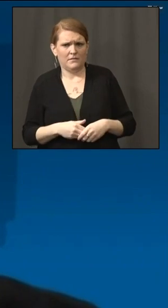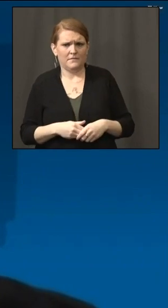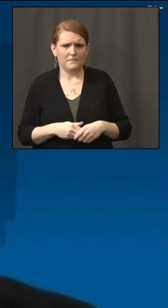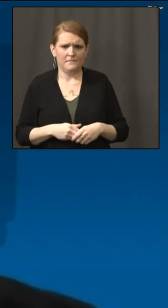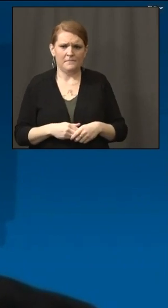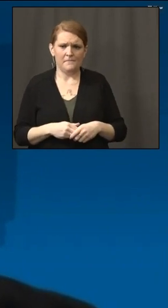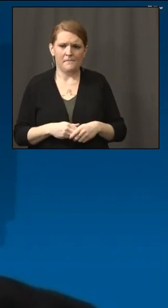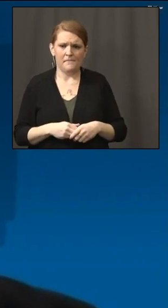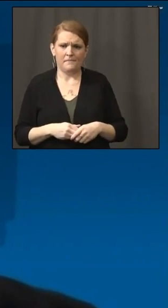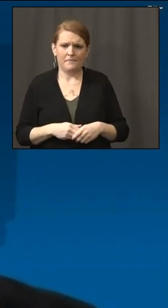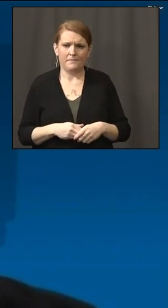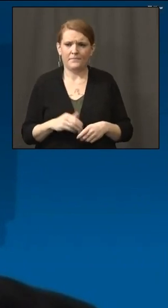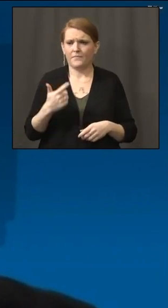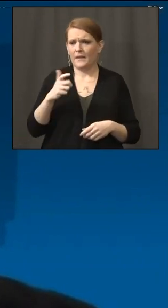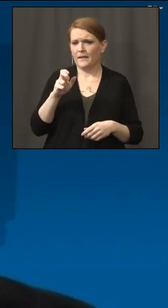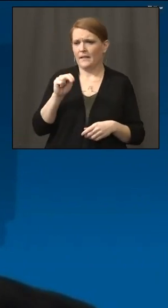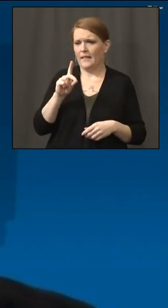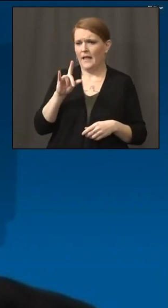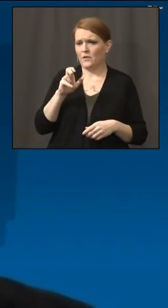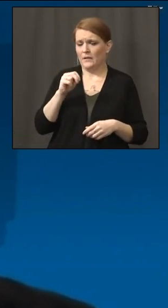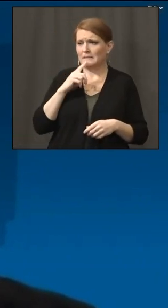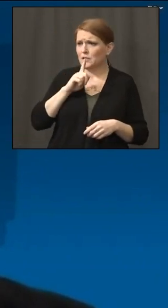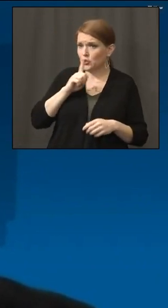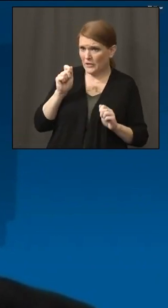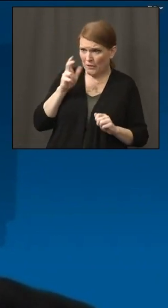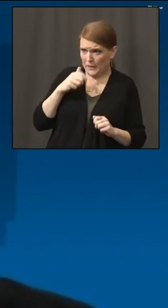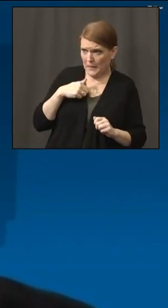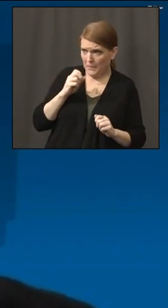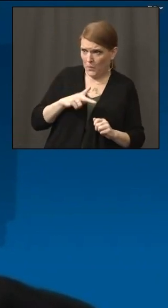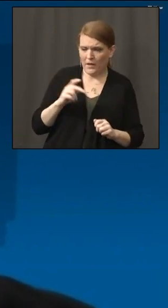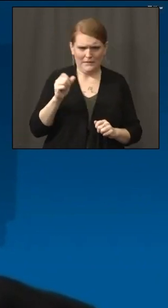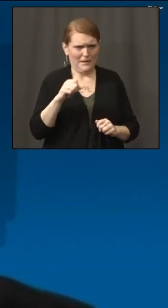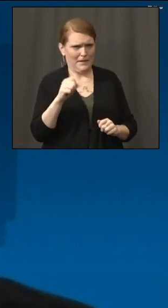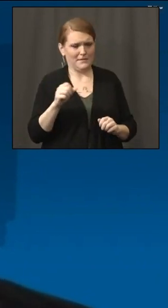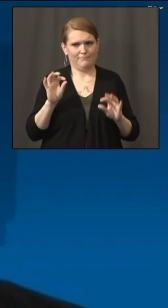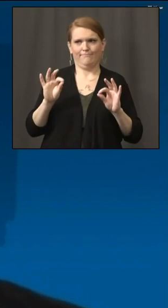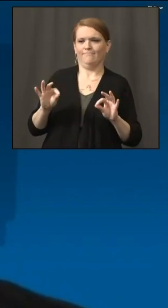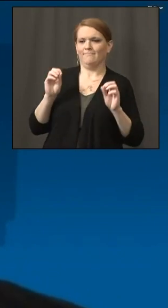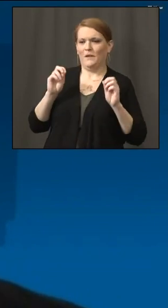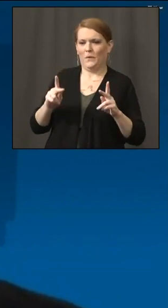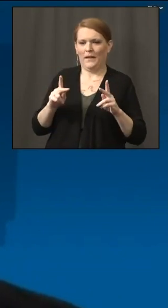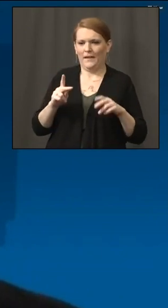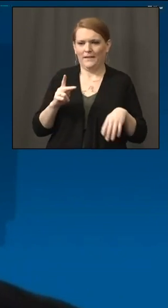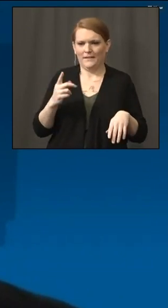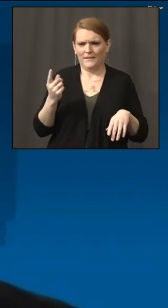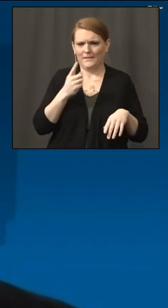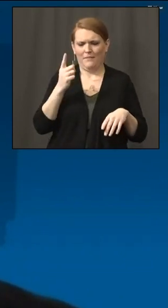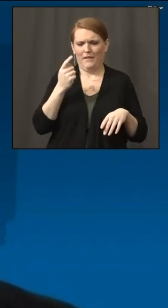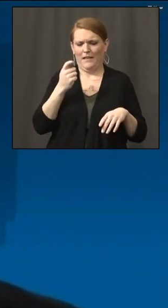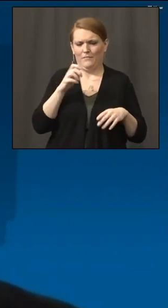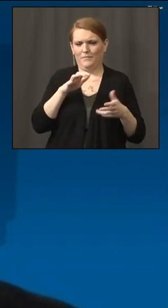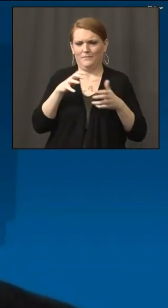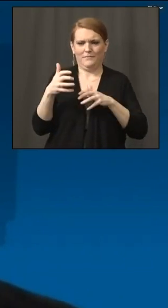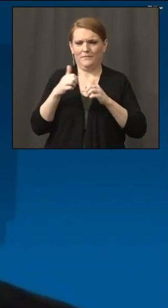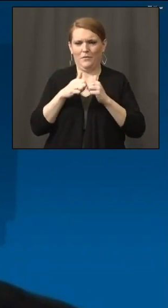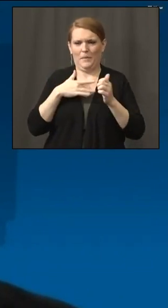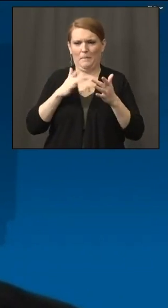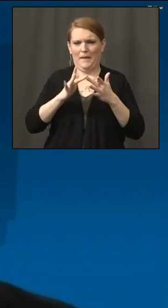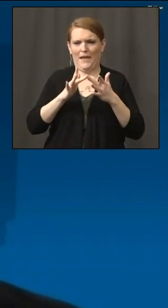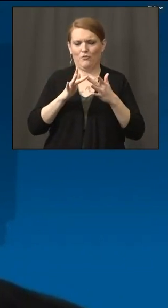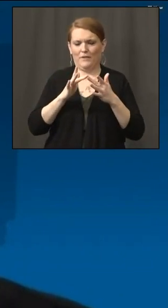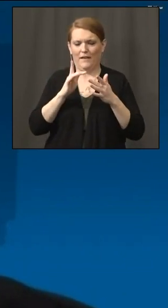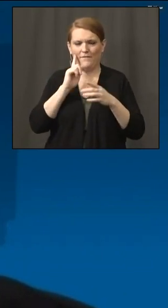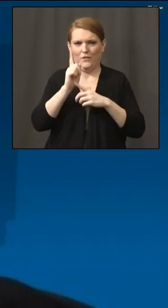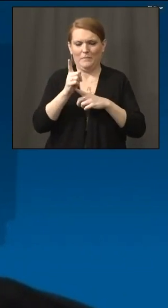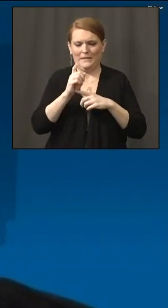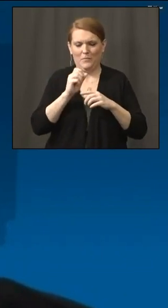Sure. Can you hear me okay? Yes, I can. Okay, great. Sorry. Something was going on with my internet connection.